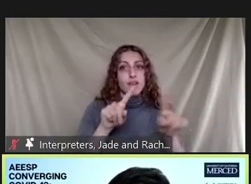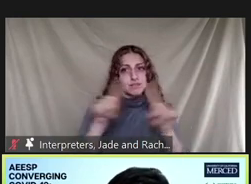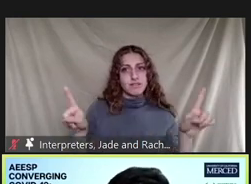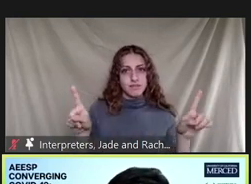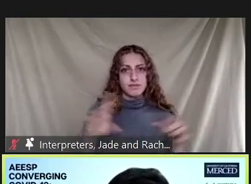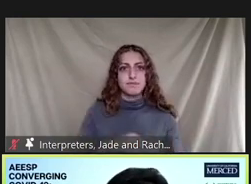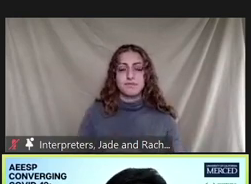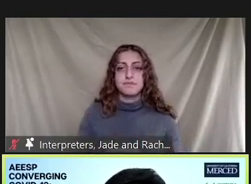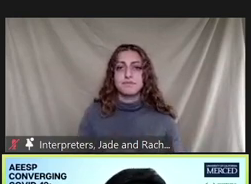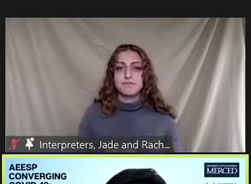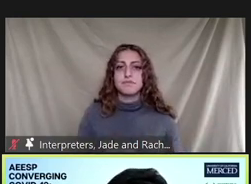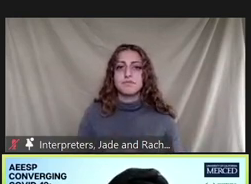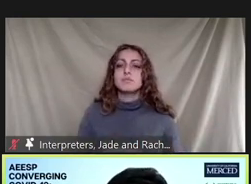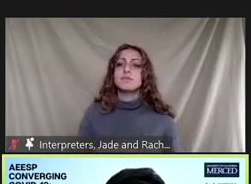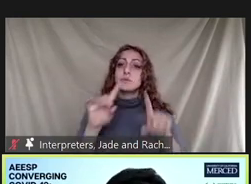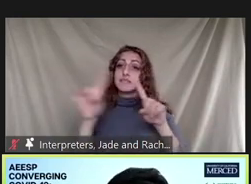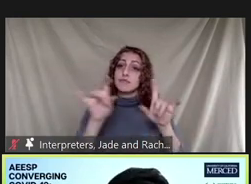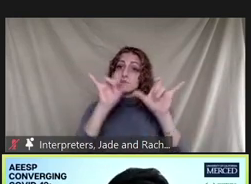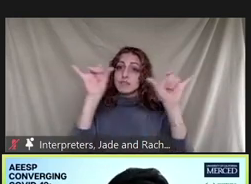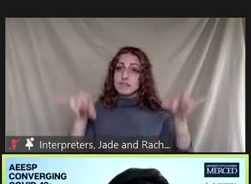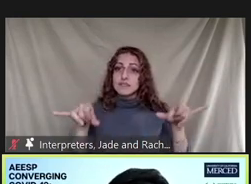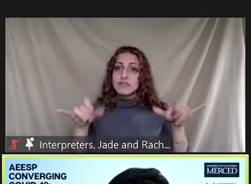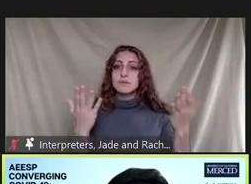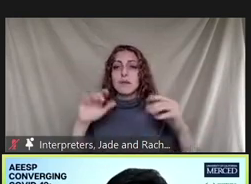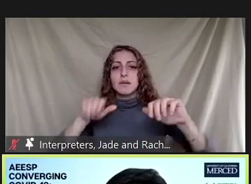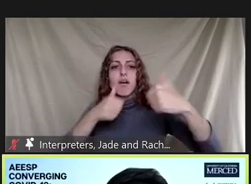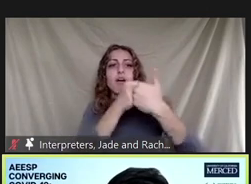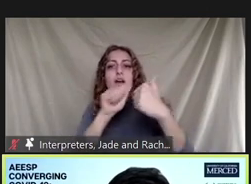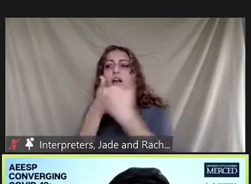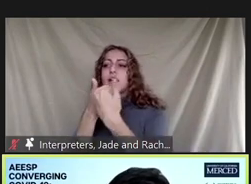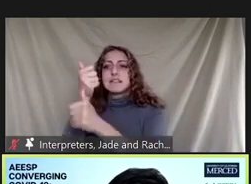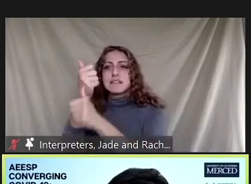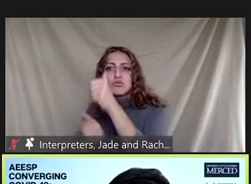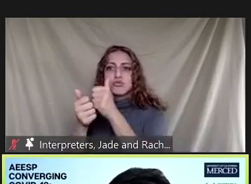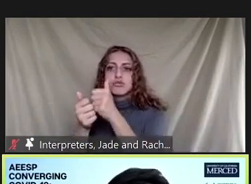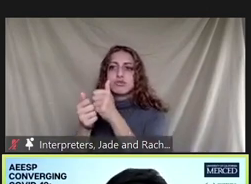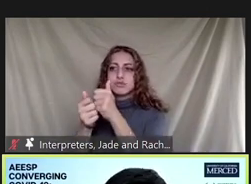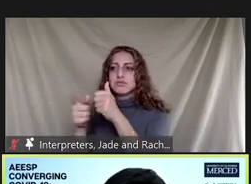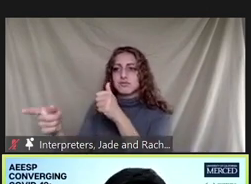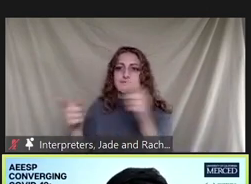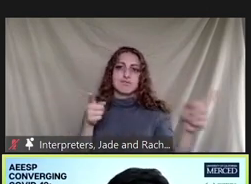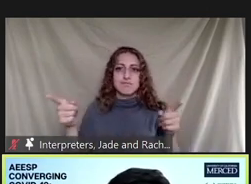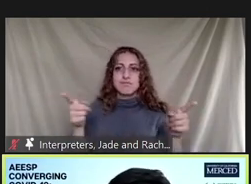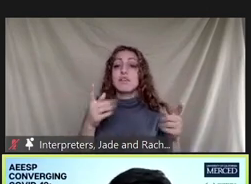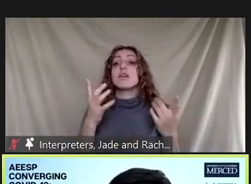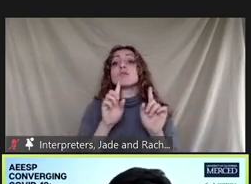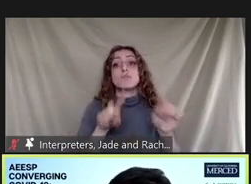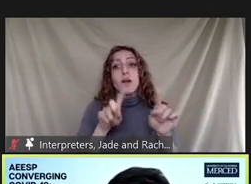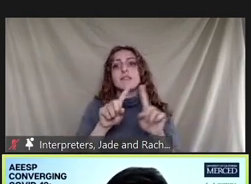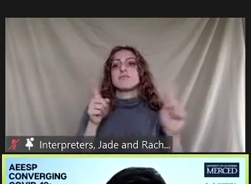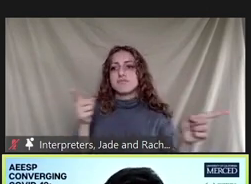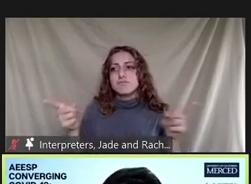so different systems may face their own unique challenges and responded right differently next please